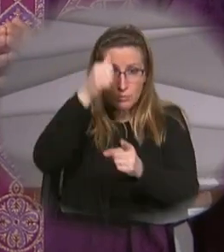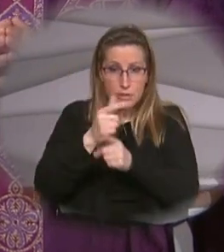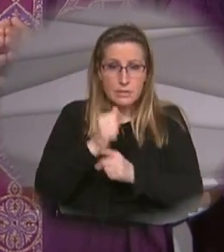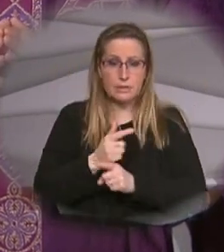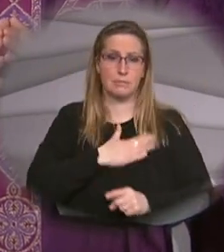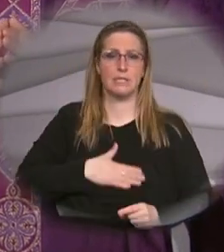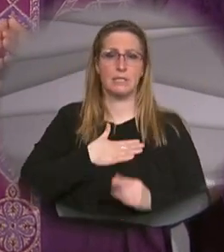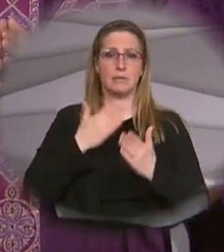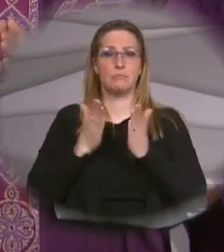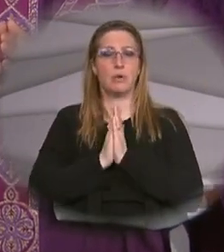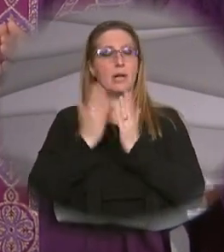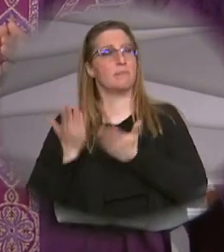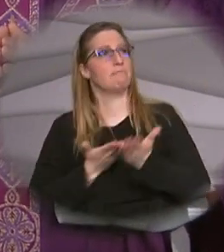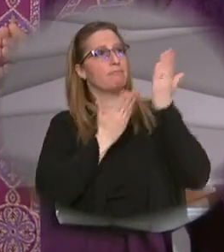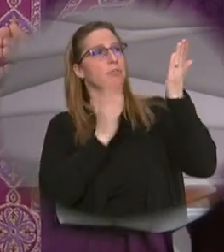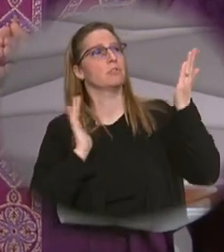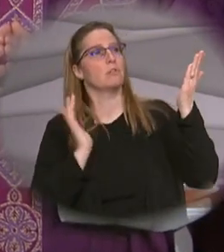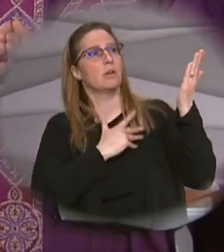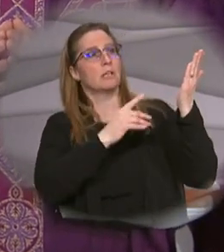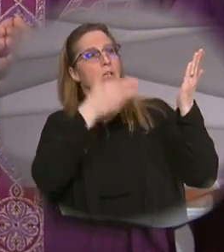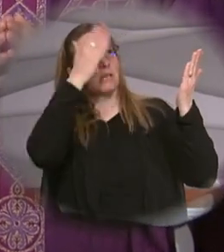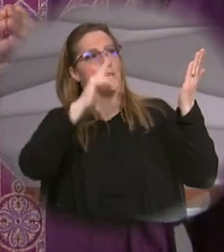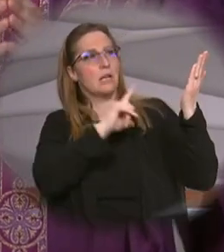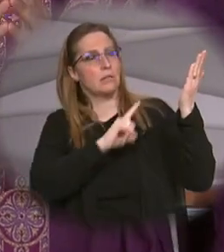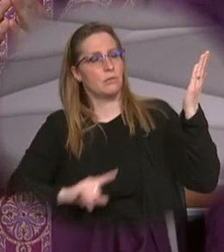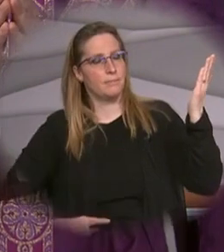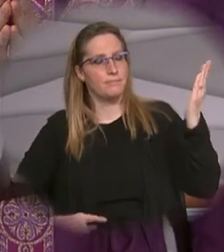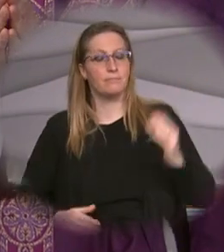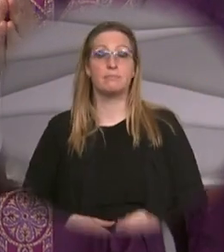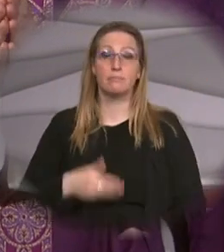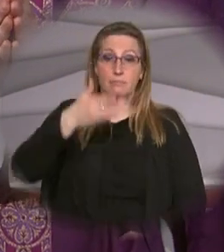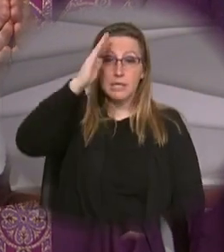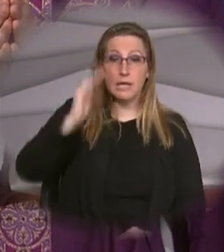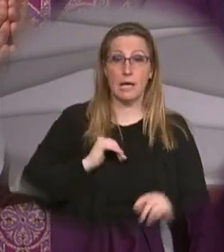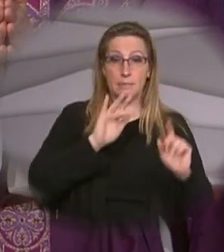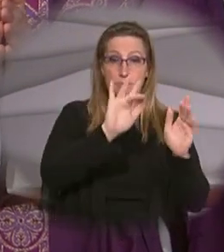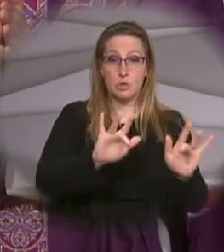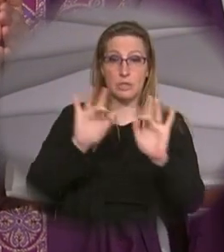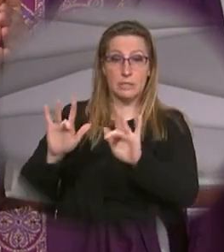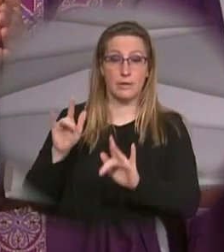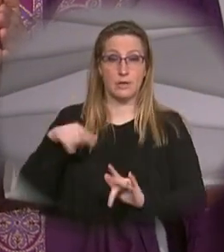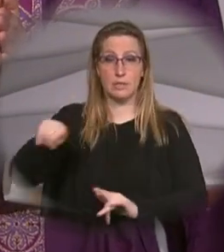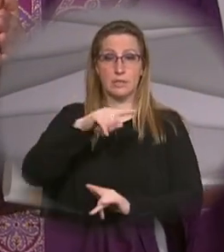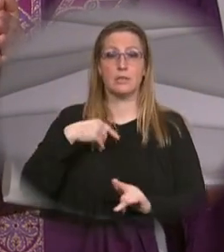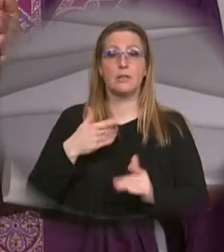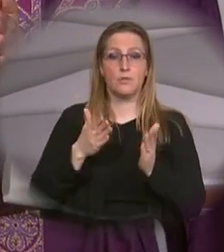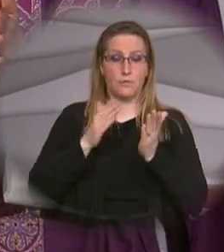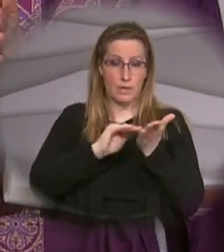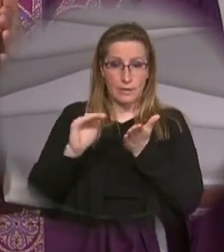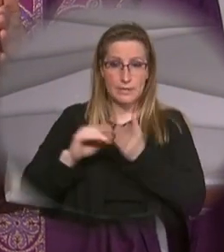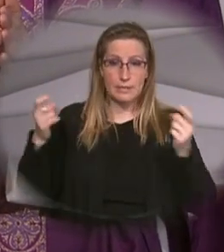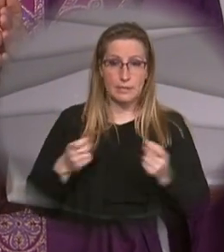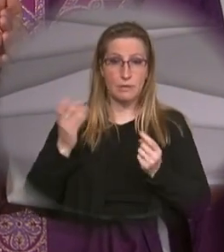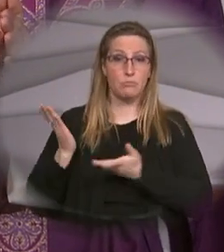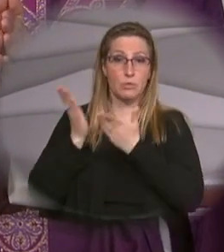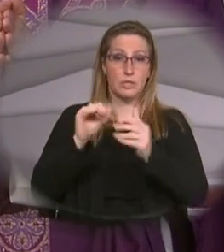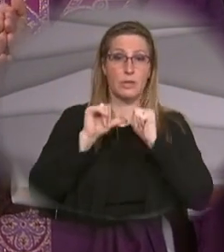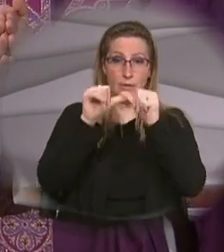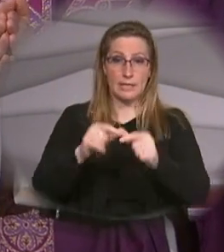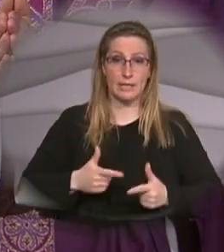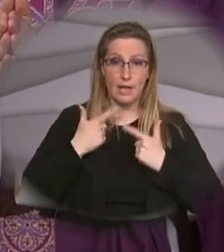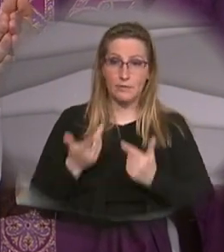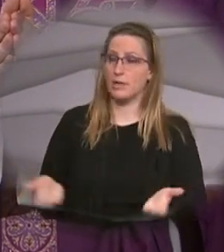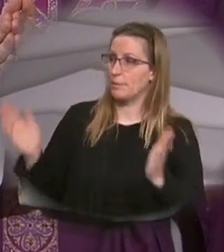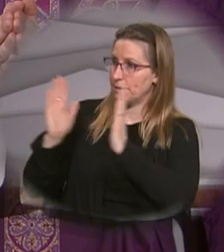to pray for me to the Lord our God may Almighty God have mercy on us forgive us our sins and bring us to